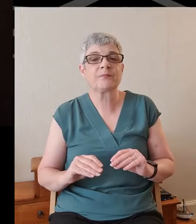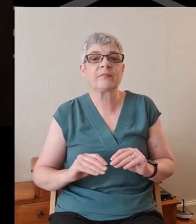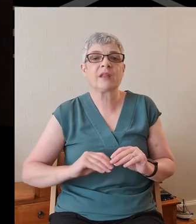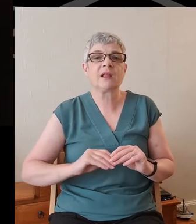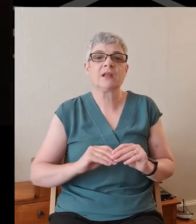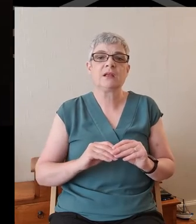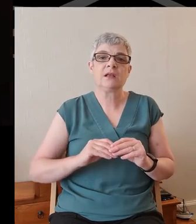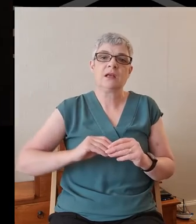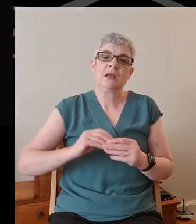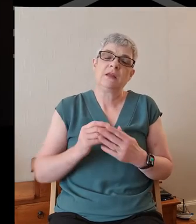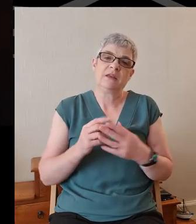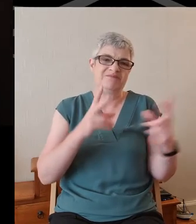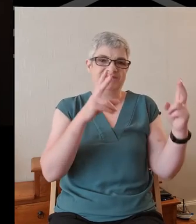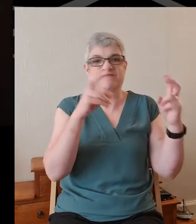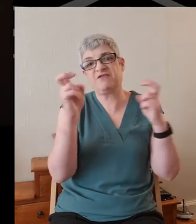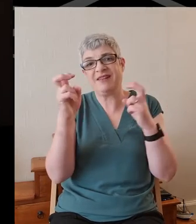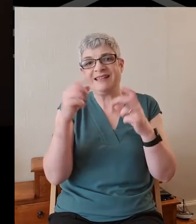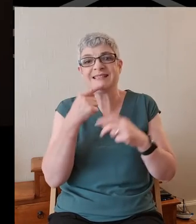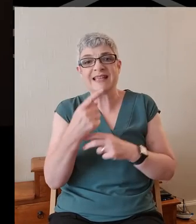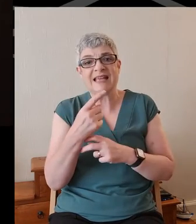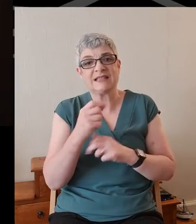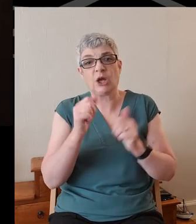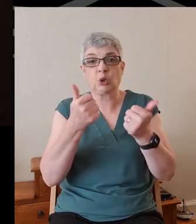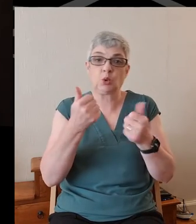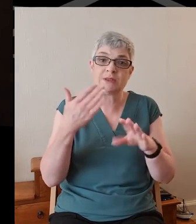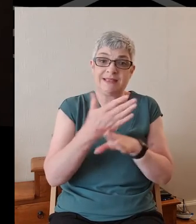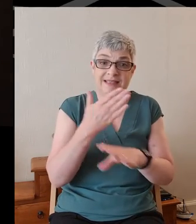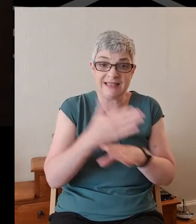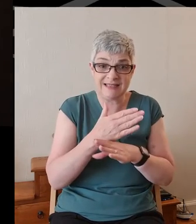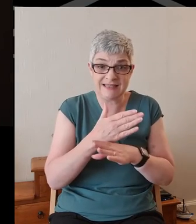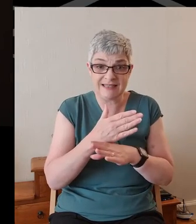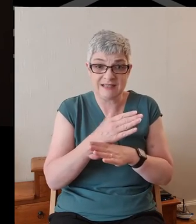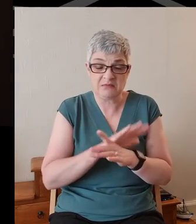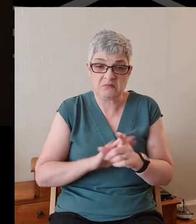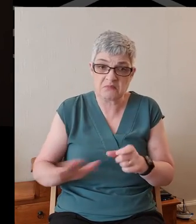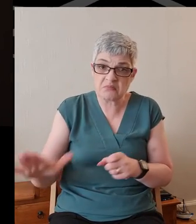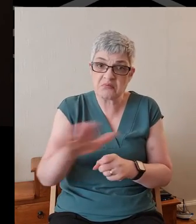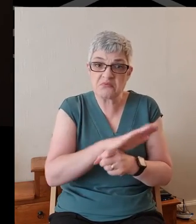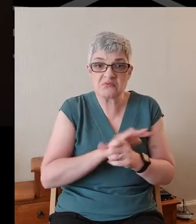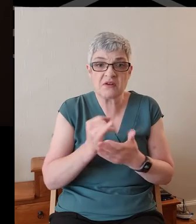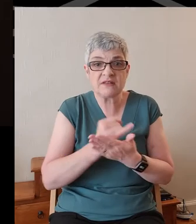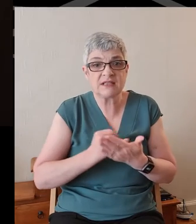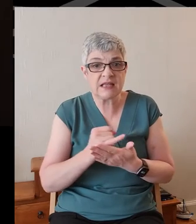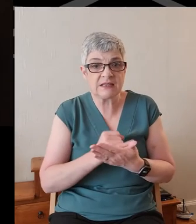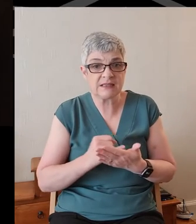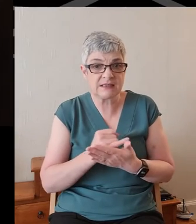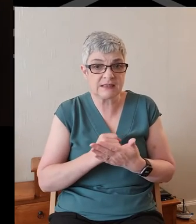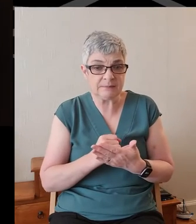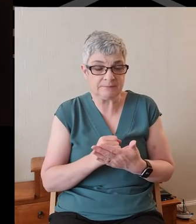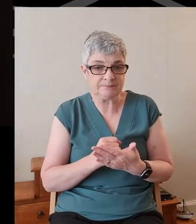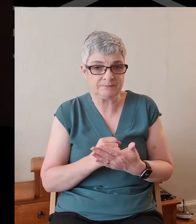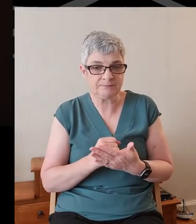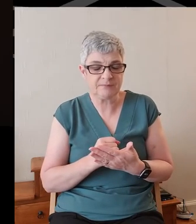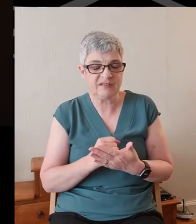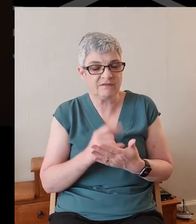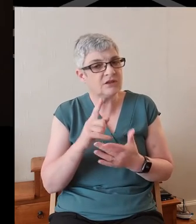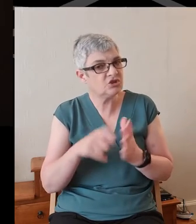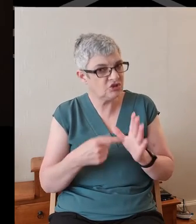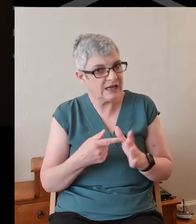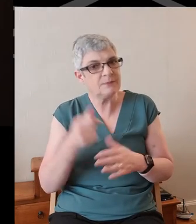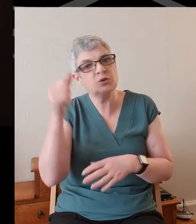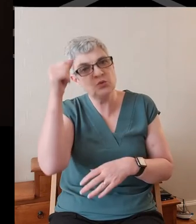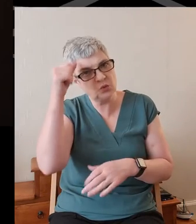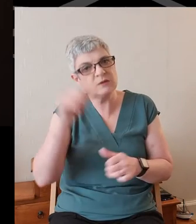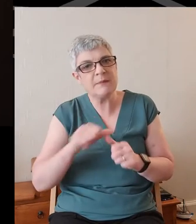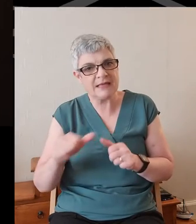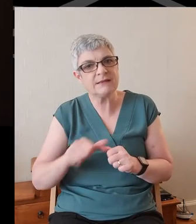The popular phrase says that a good deed or two covers a multitude of sins. But James knows